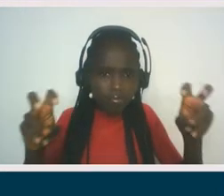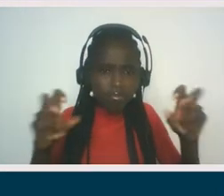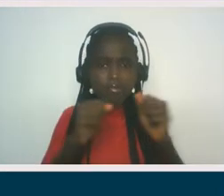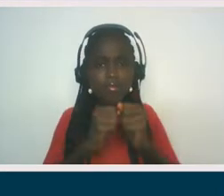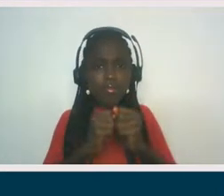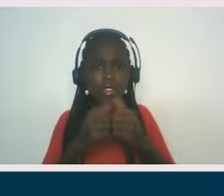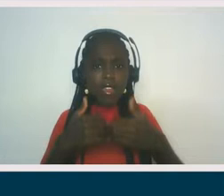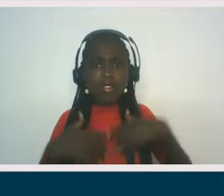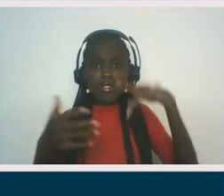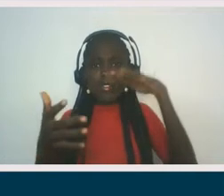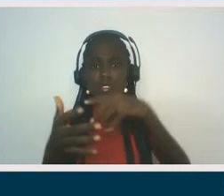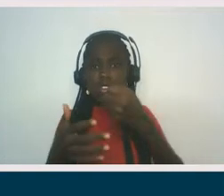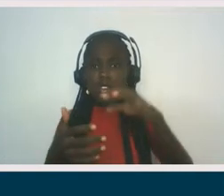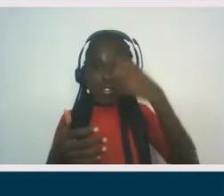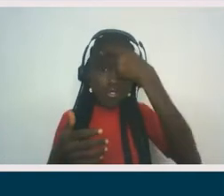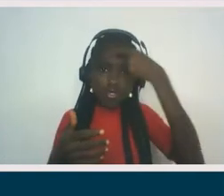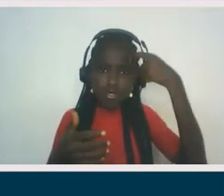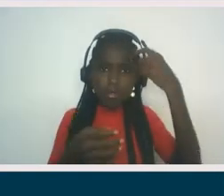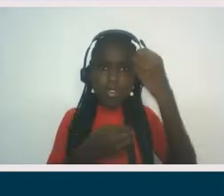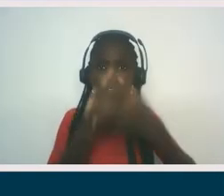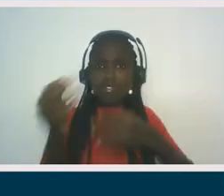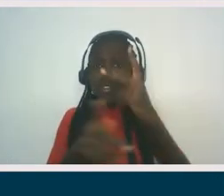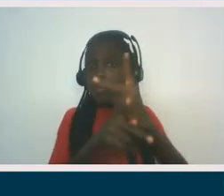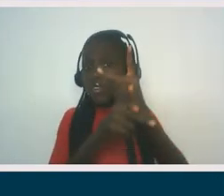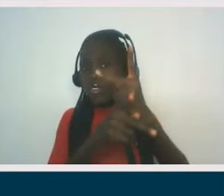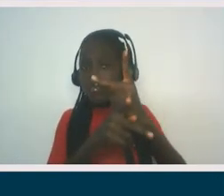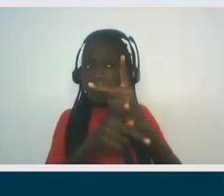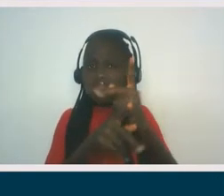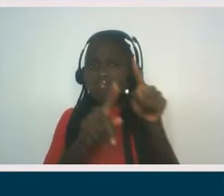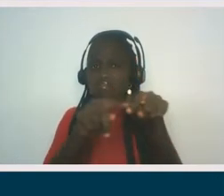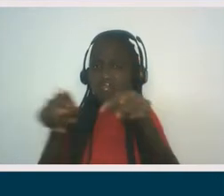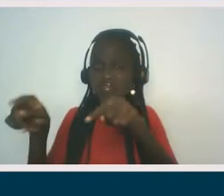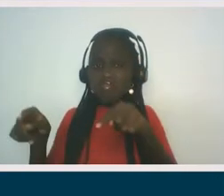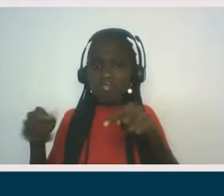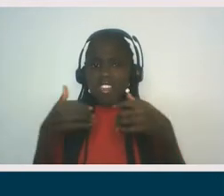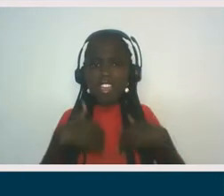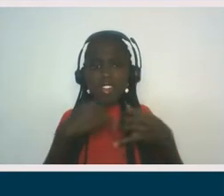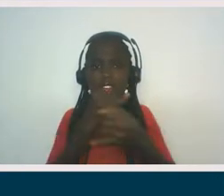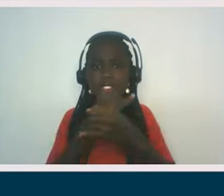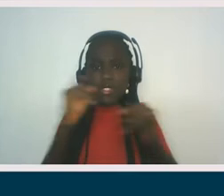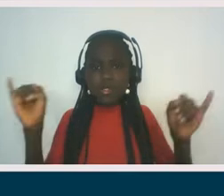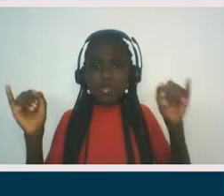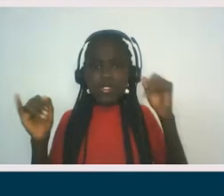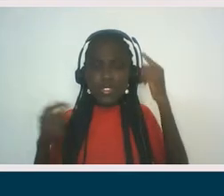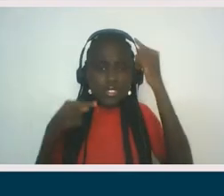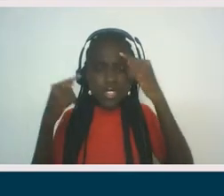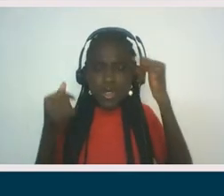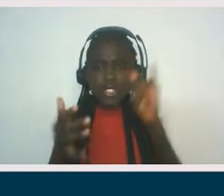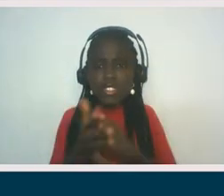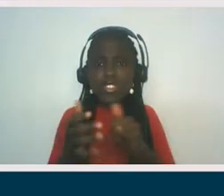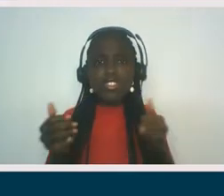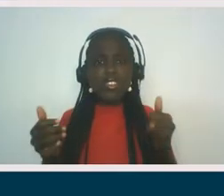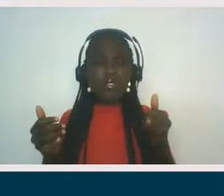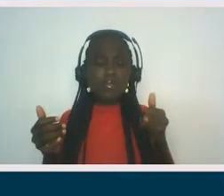trauma-informed care, right? Communal care, et cetera. And then there's liberation psychology. There's this piece of